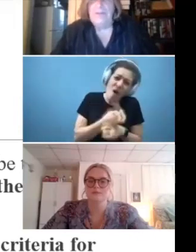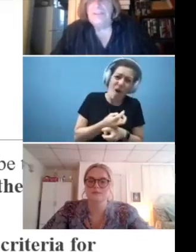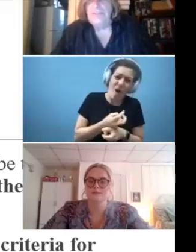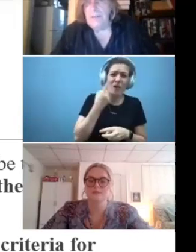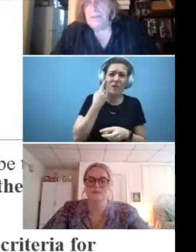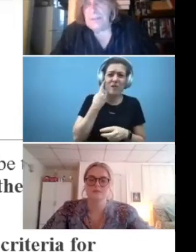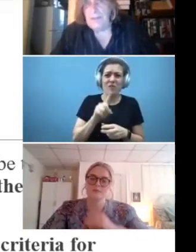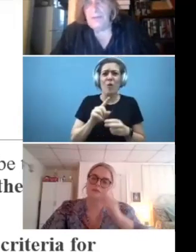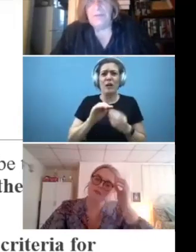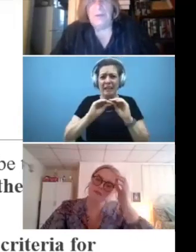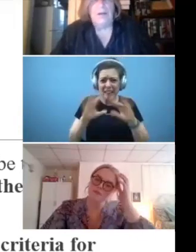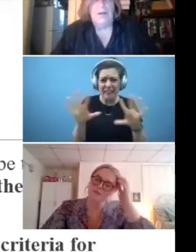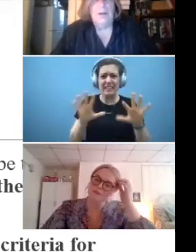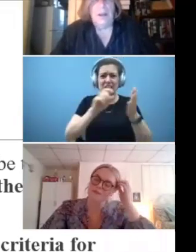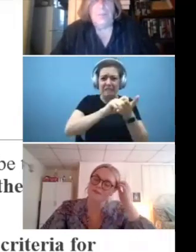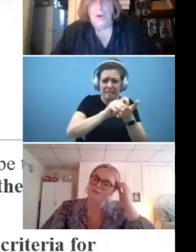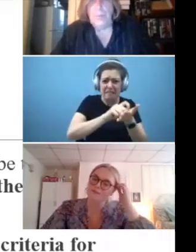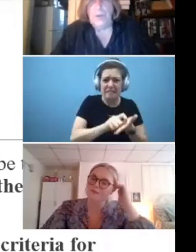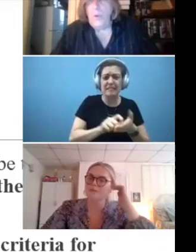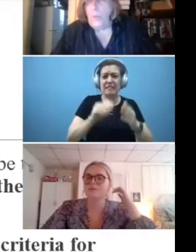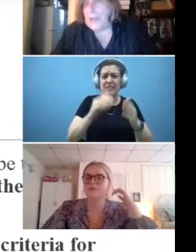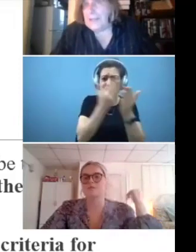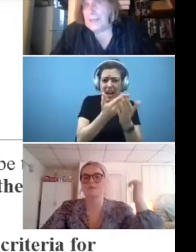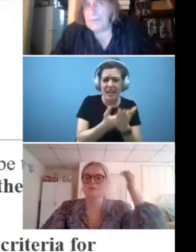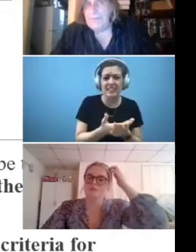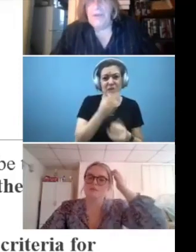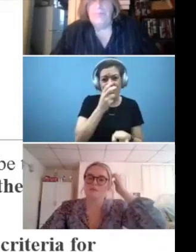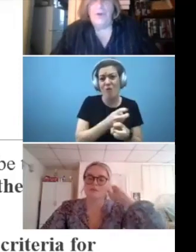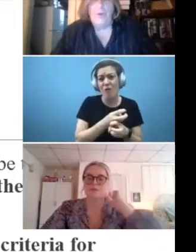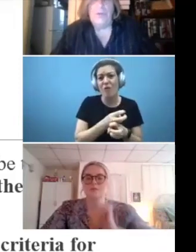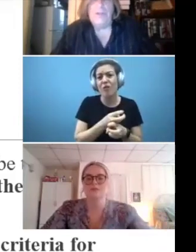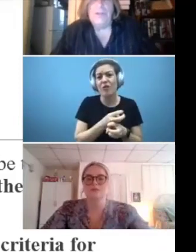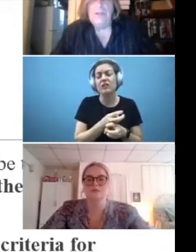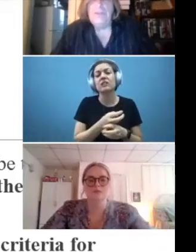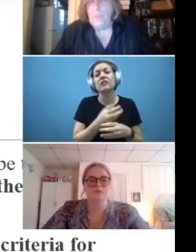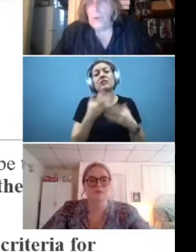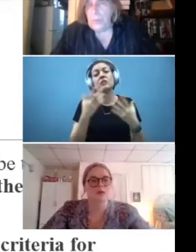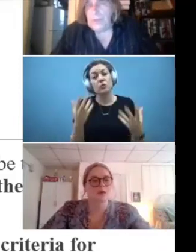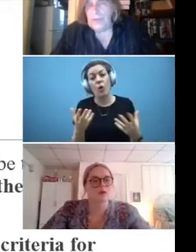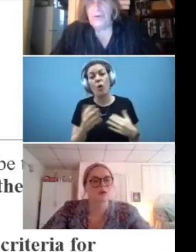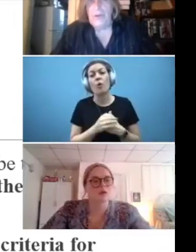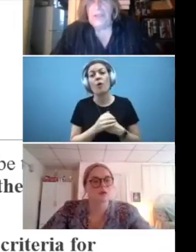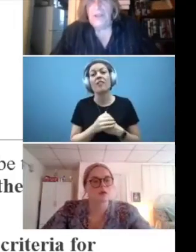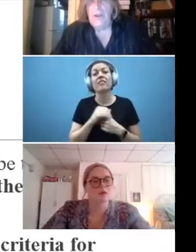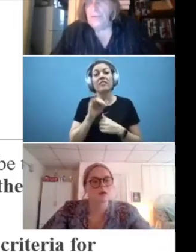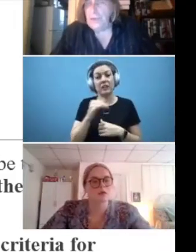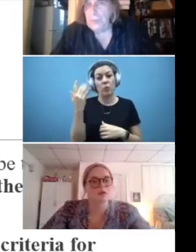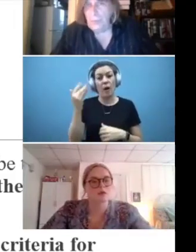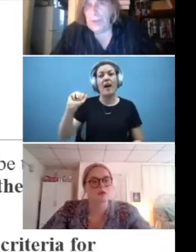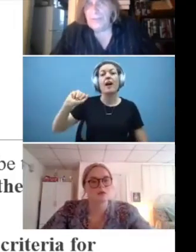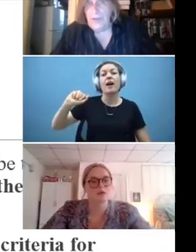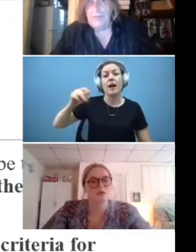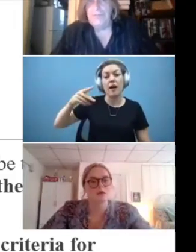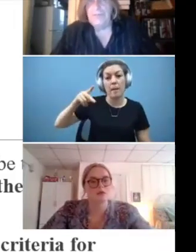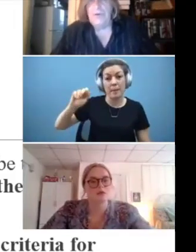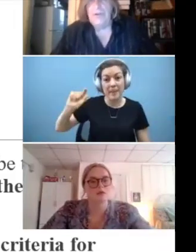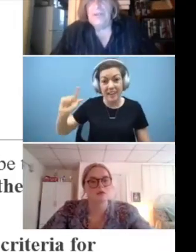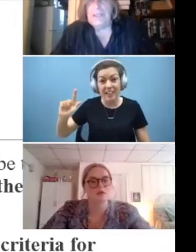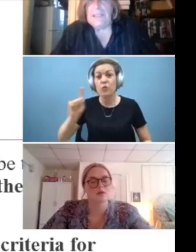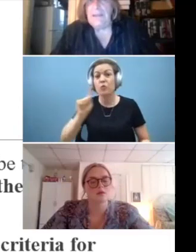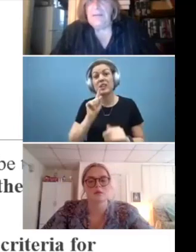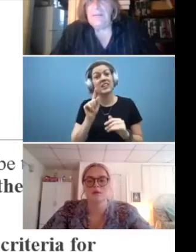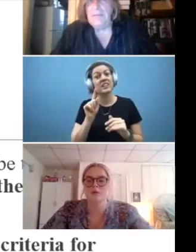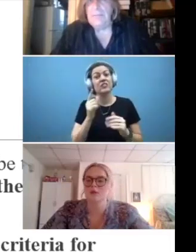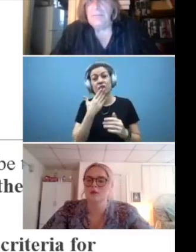reconsideration and appeals are appropriate, why it can be very appropriate to work with an attorney or the human rights officer